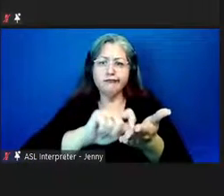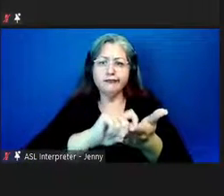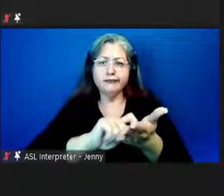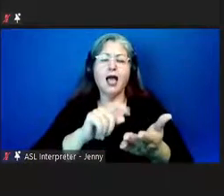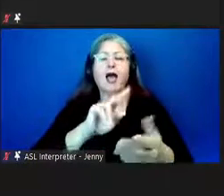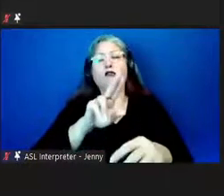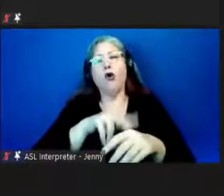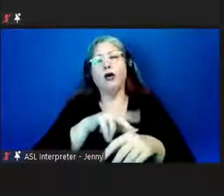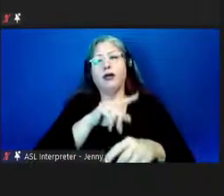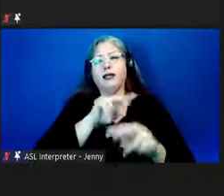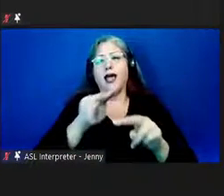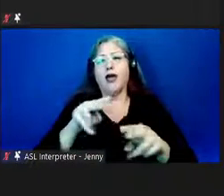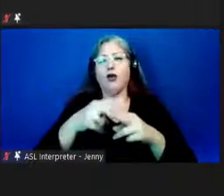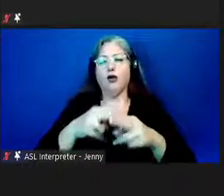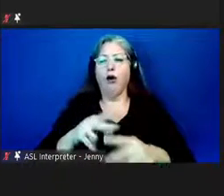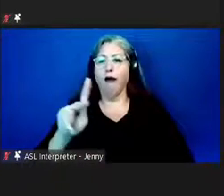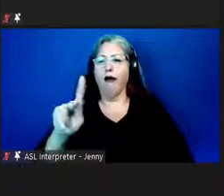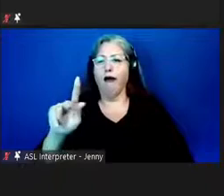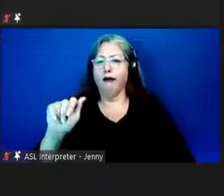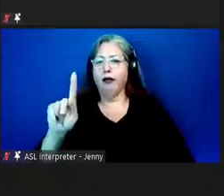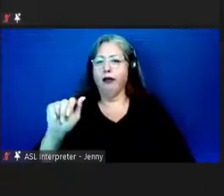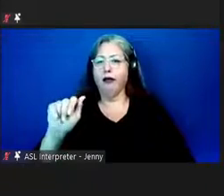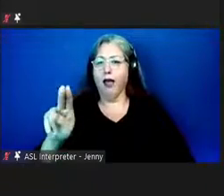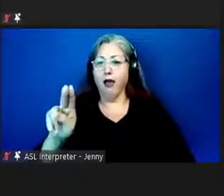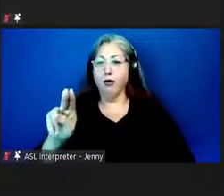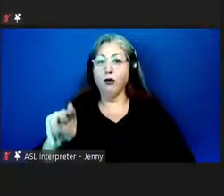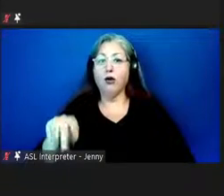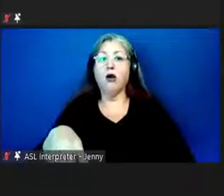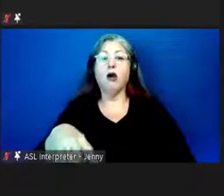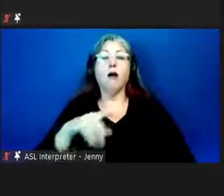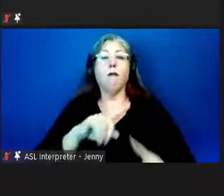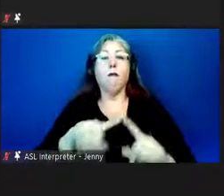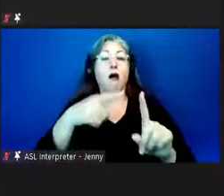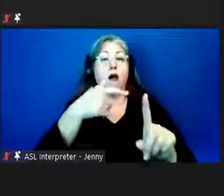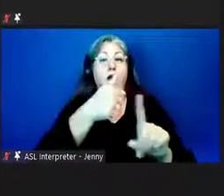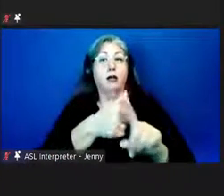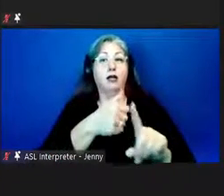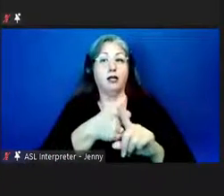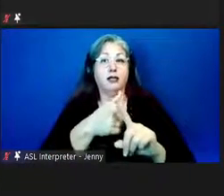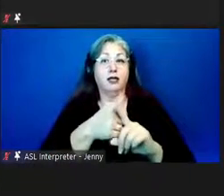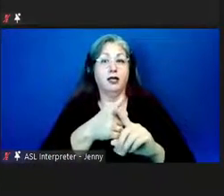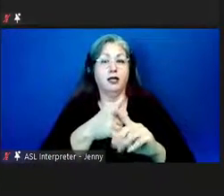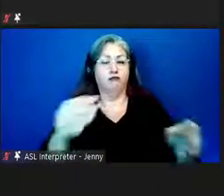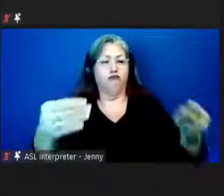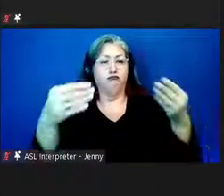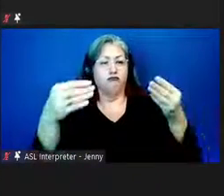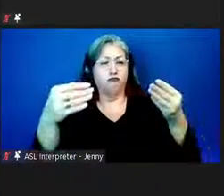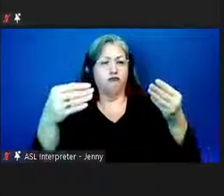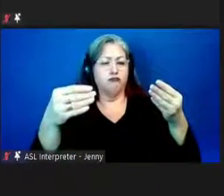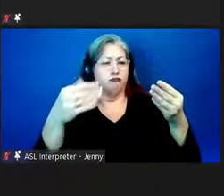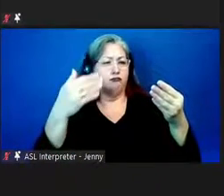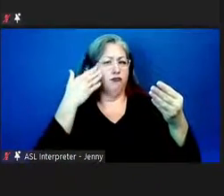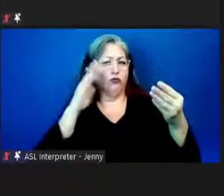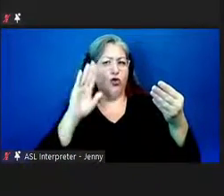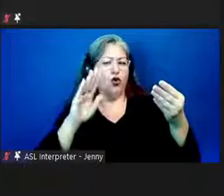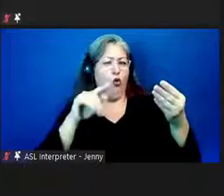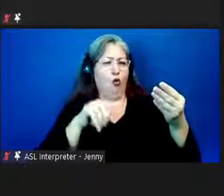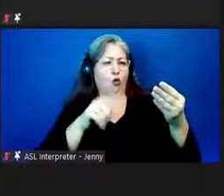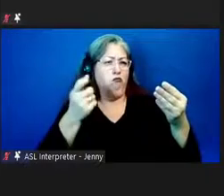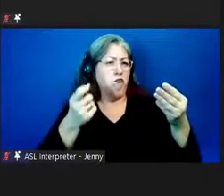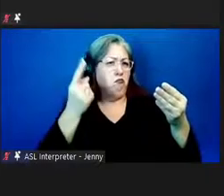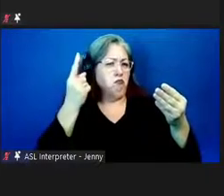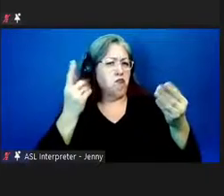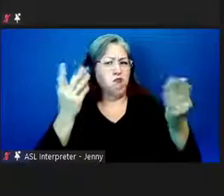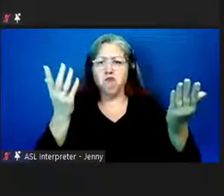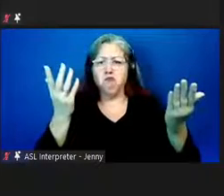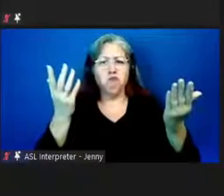know they called it kakao and then they didn't know how to to comprehend or understand